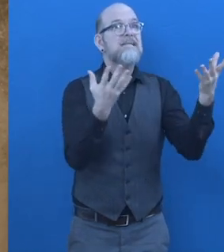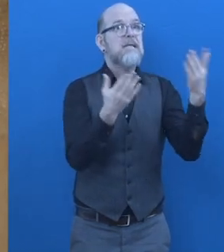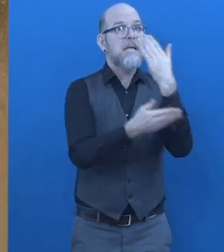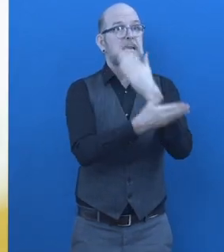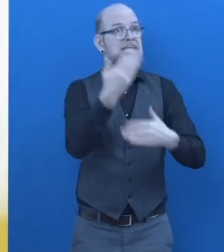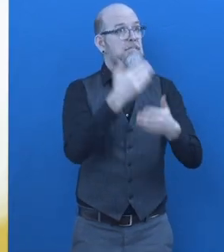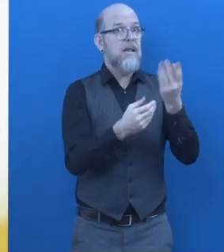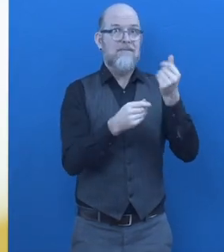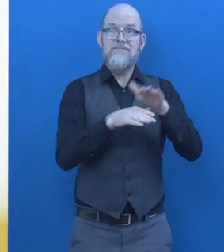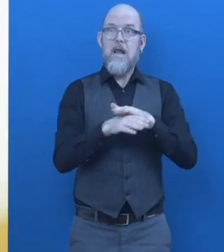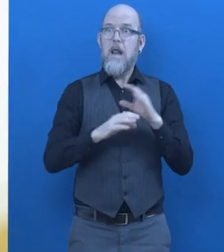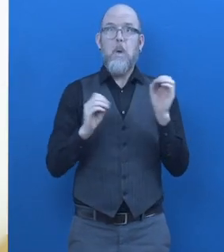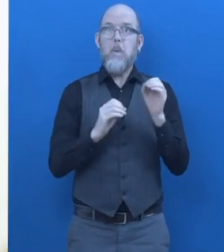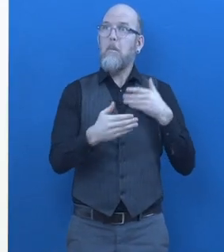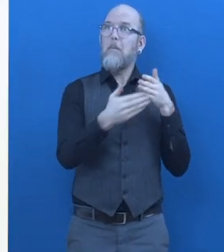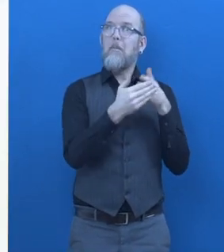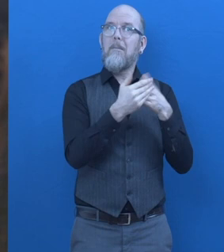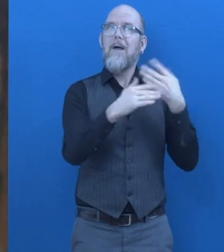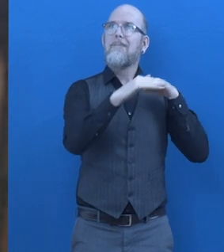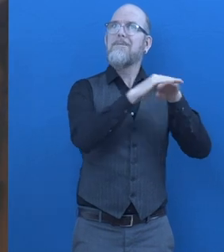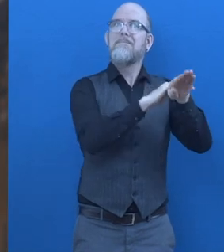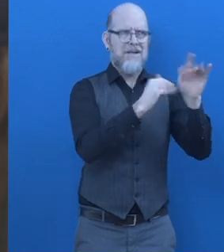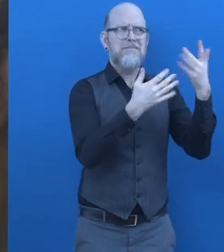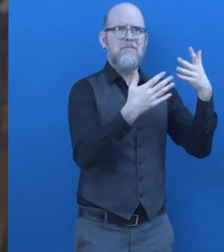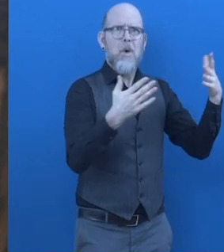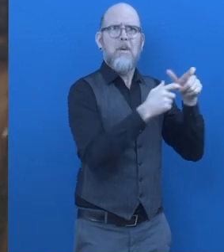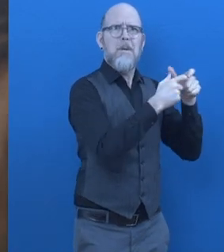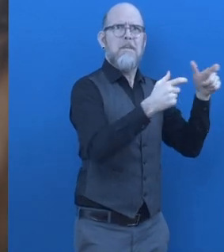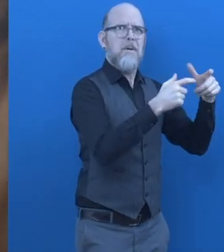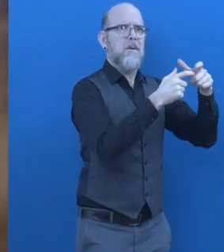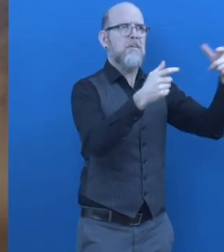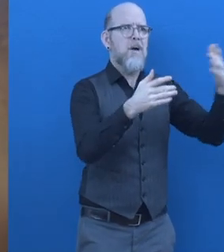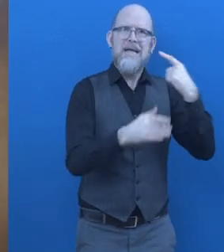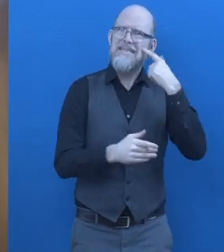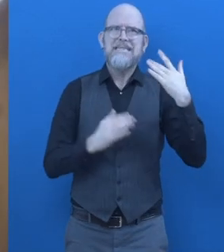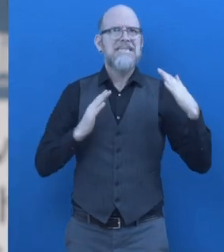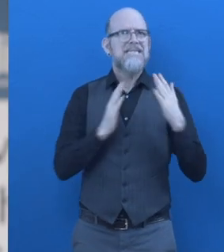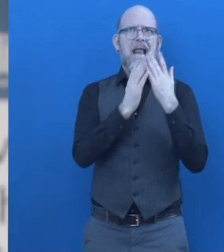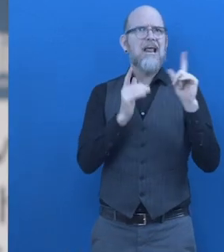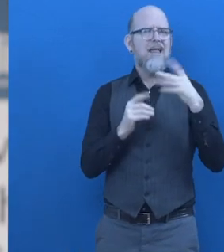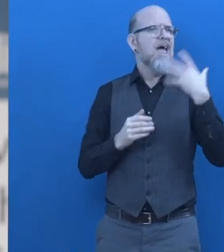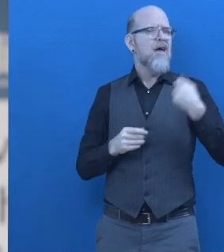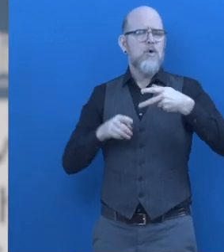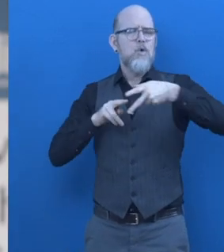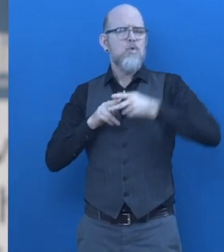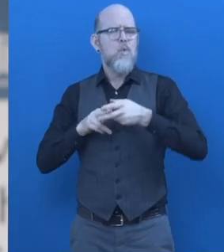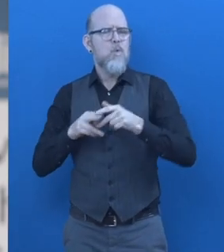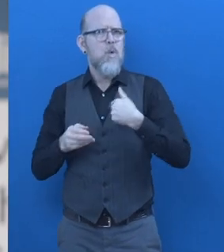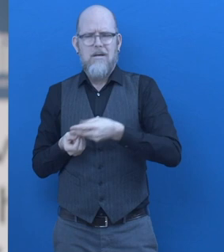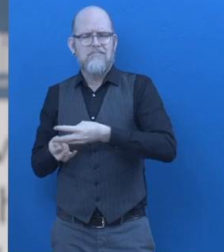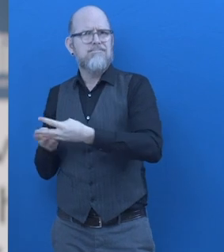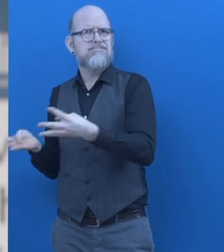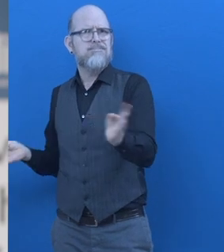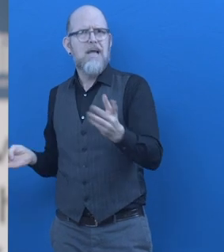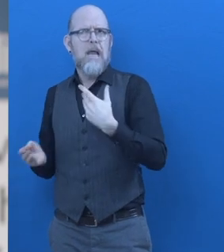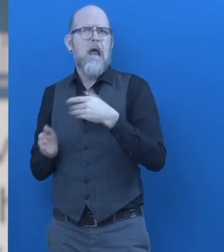To scale this up is not challenging because we have tools developed over the years and processes by which we